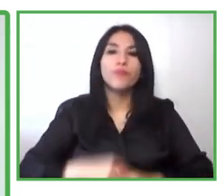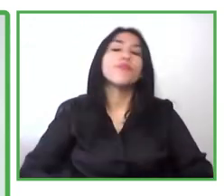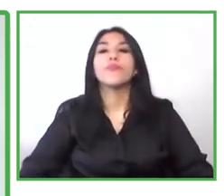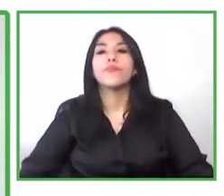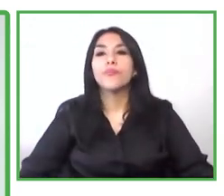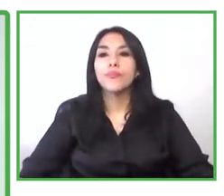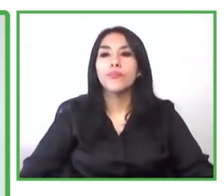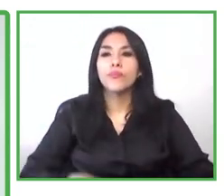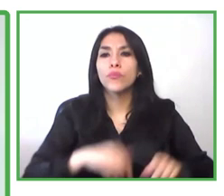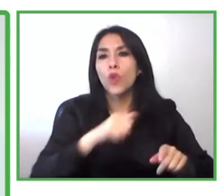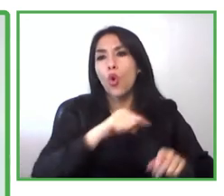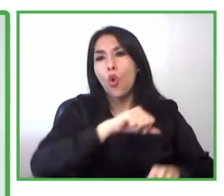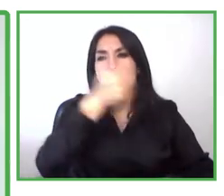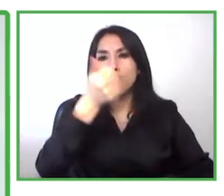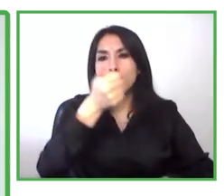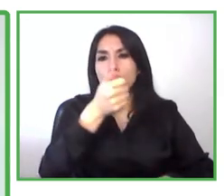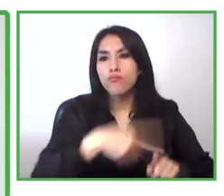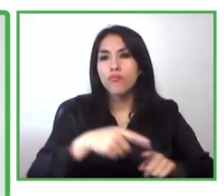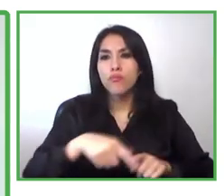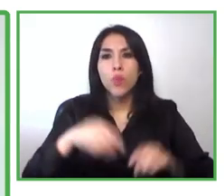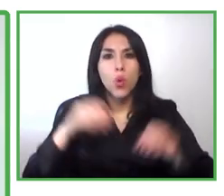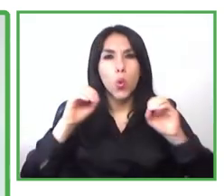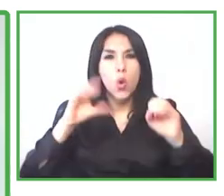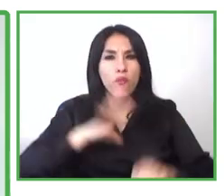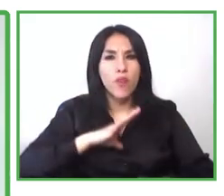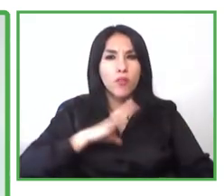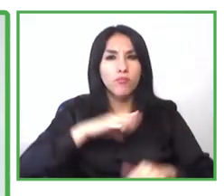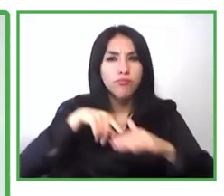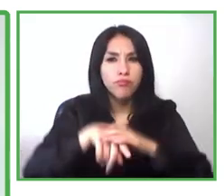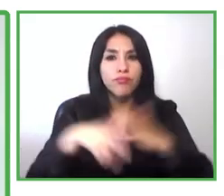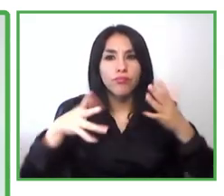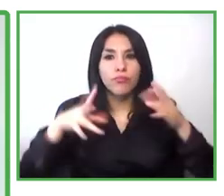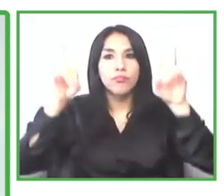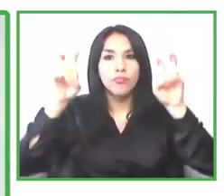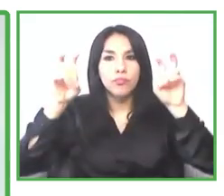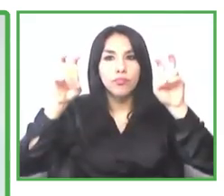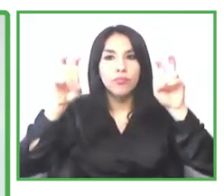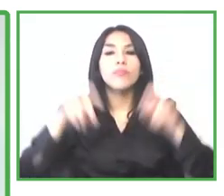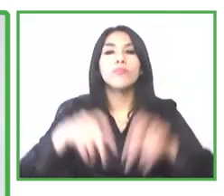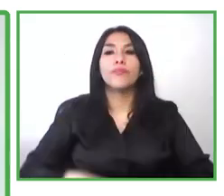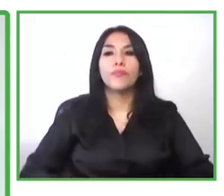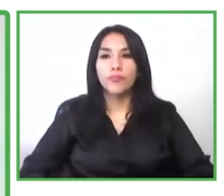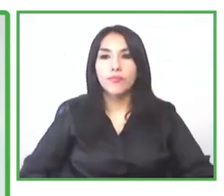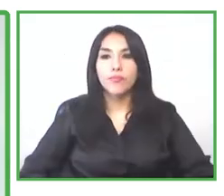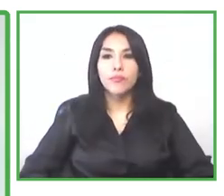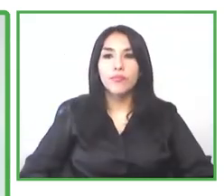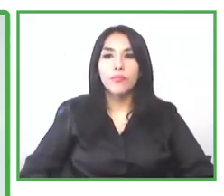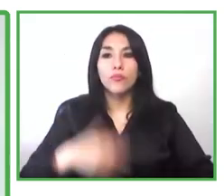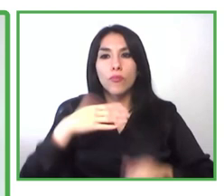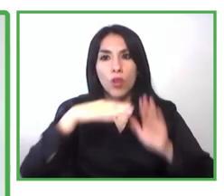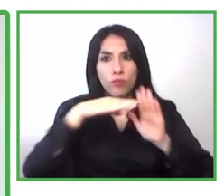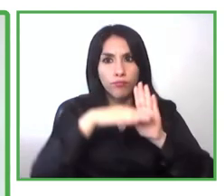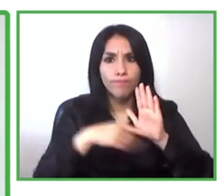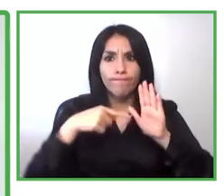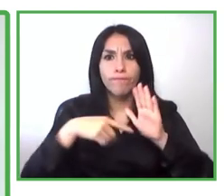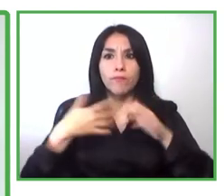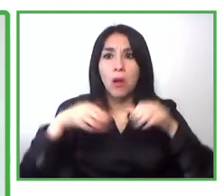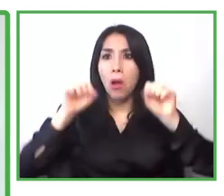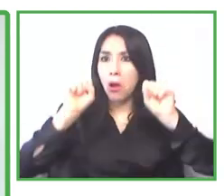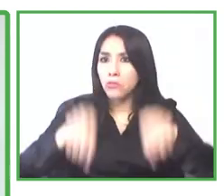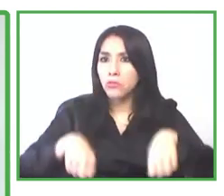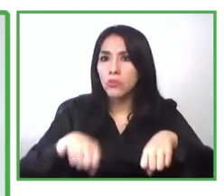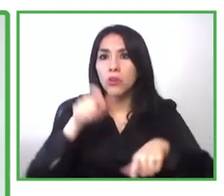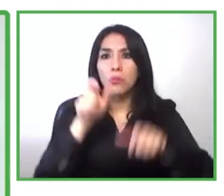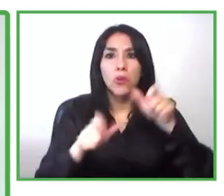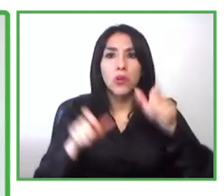are doing is the agenda for the entrepreneurship. Entrepreneurship that can answer the needs of